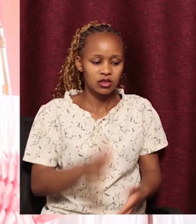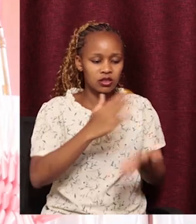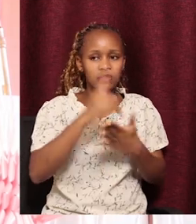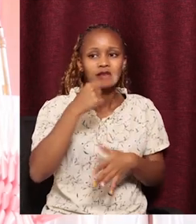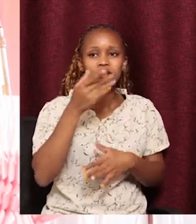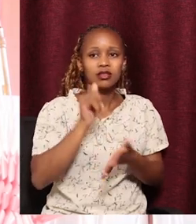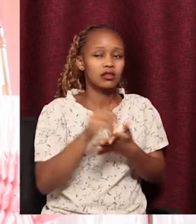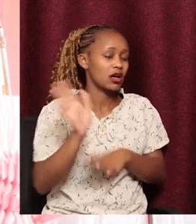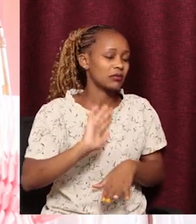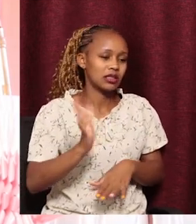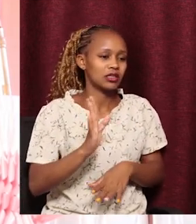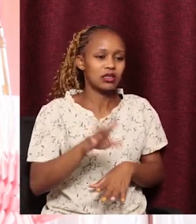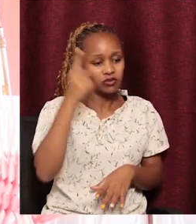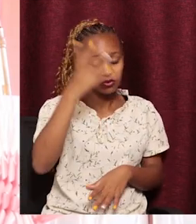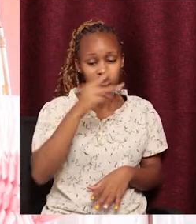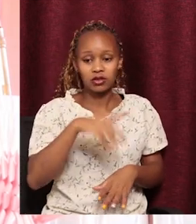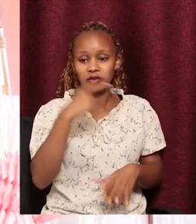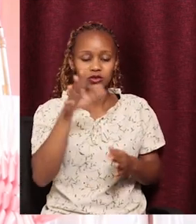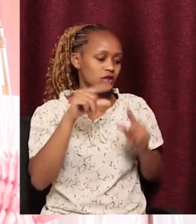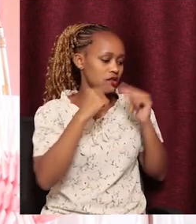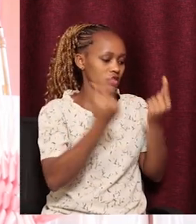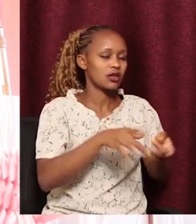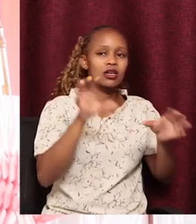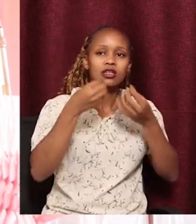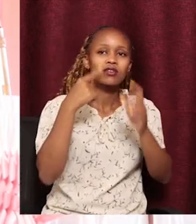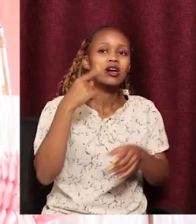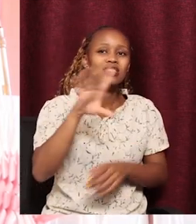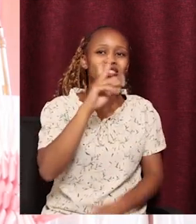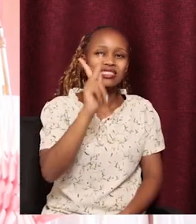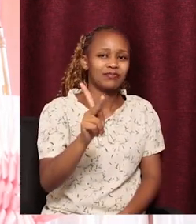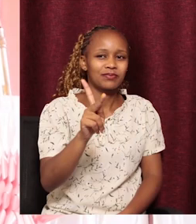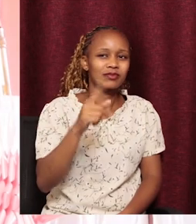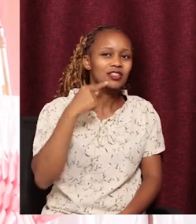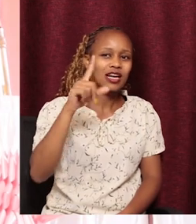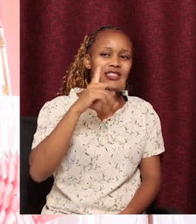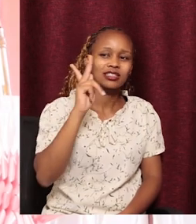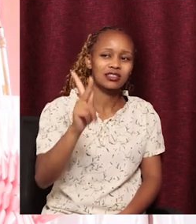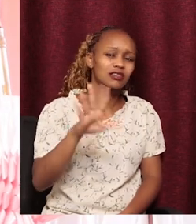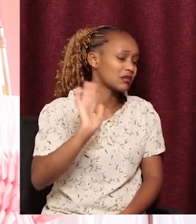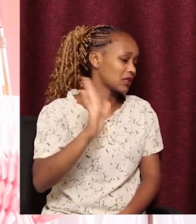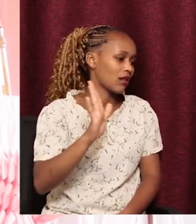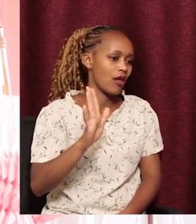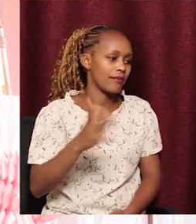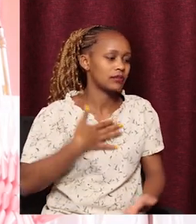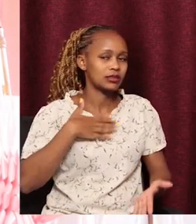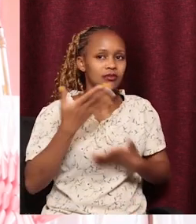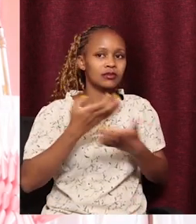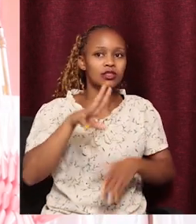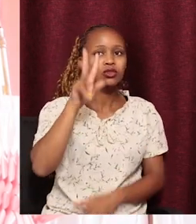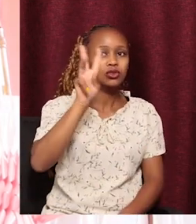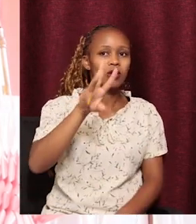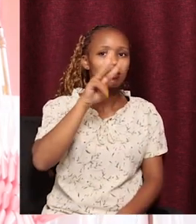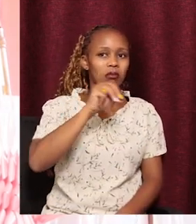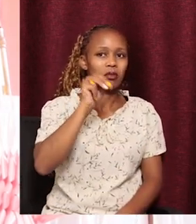Somebody will say that, no, for them, if you go to that shama, that shama can only give you 100K. But then for you, are saying, no, my business is 2